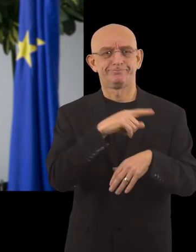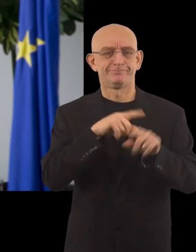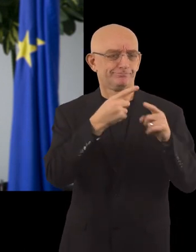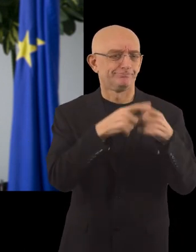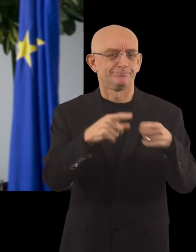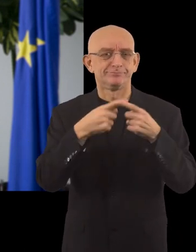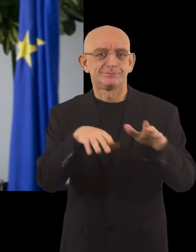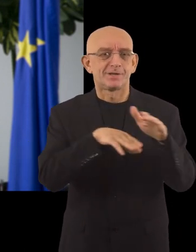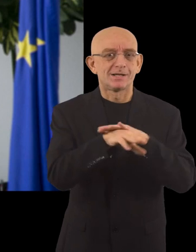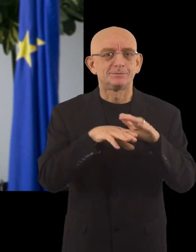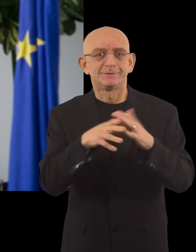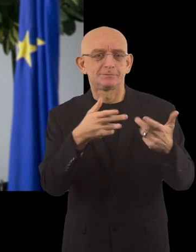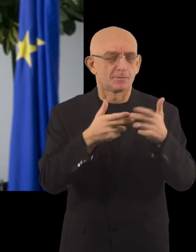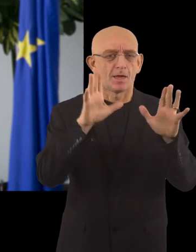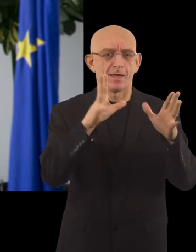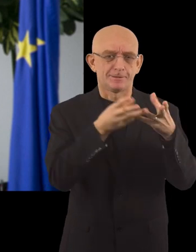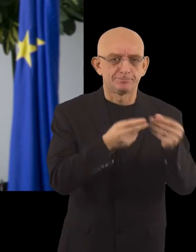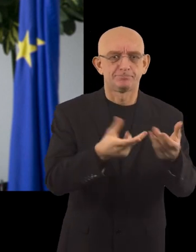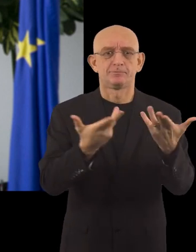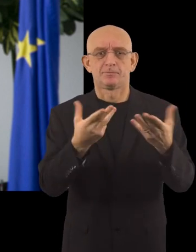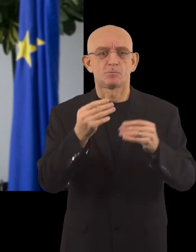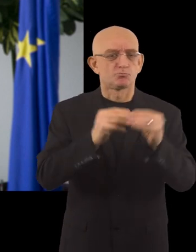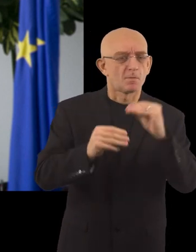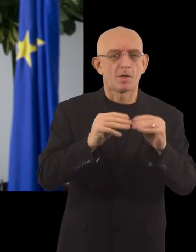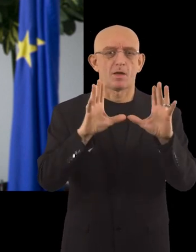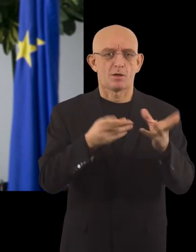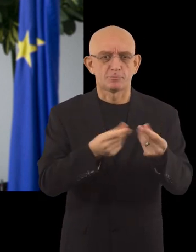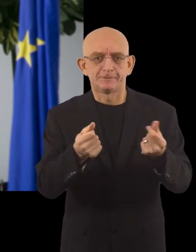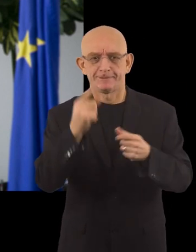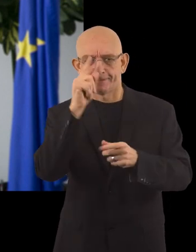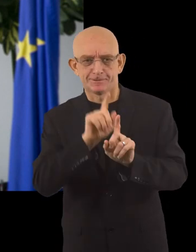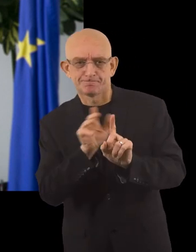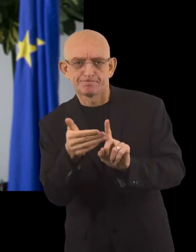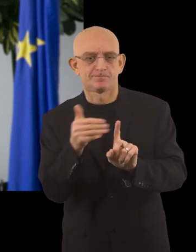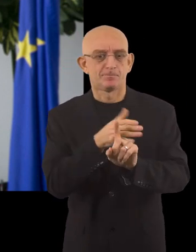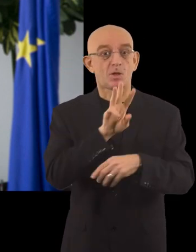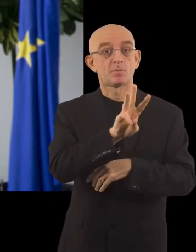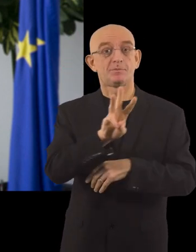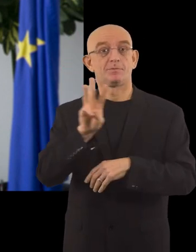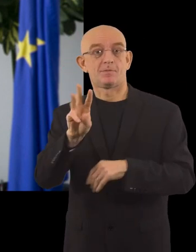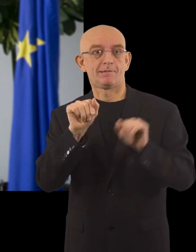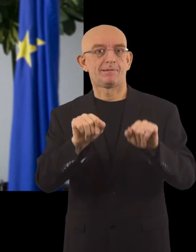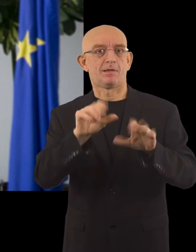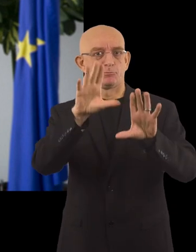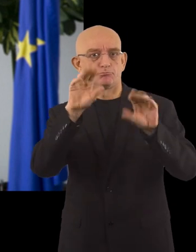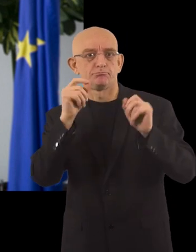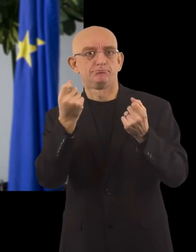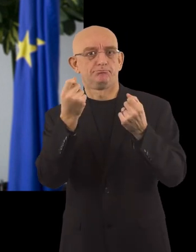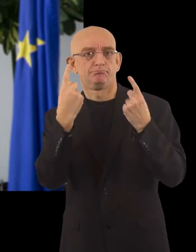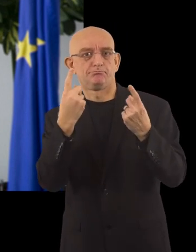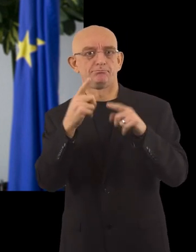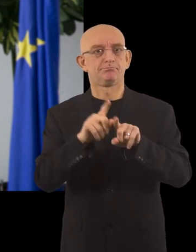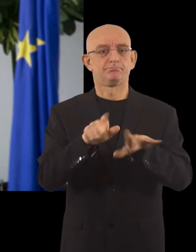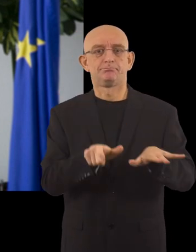addresses all kinds of accessibility issues. For instance, it has worked a lot to make its website accessible by providing